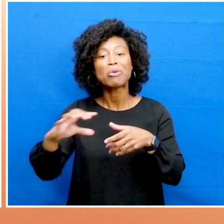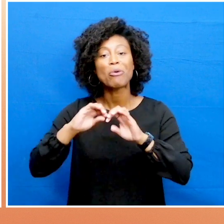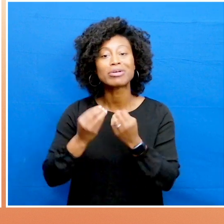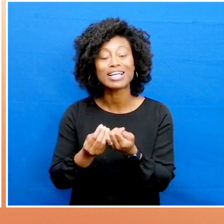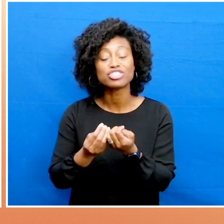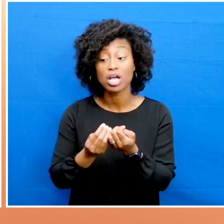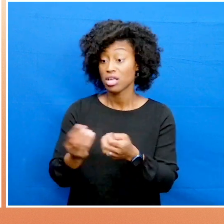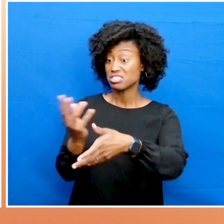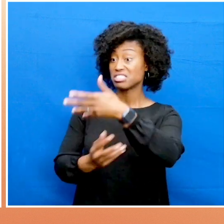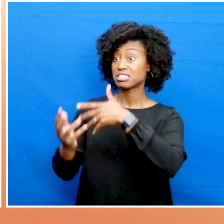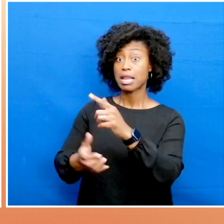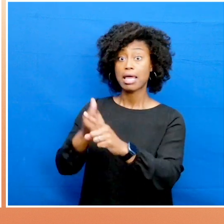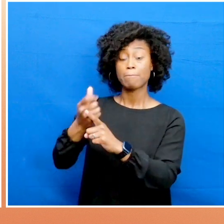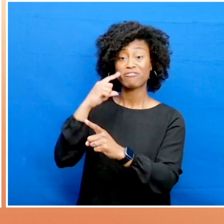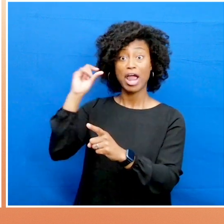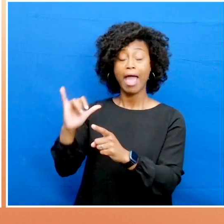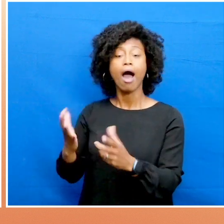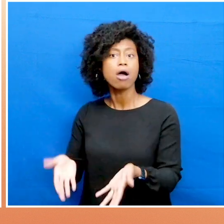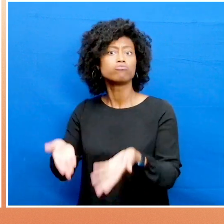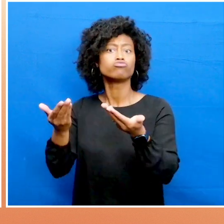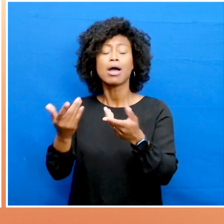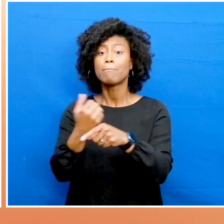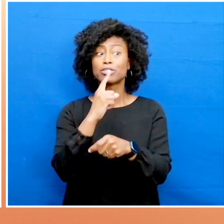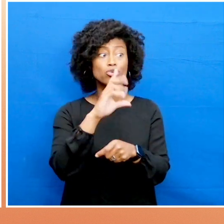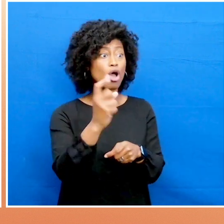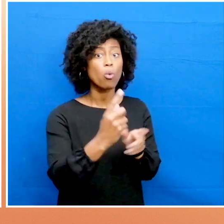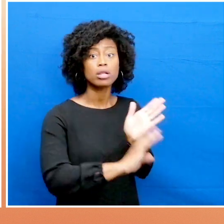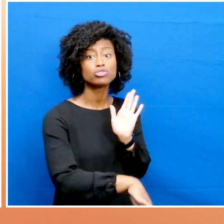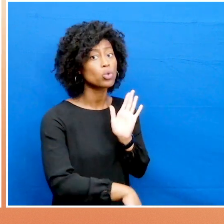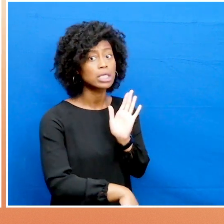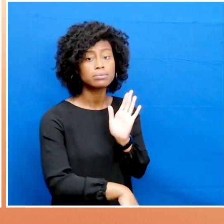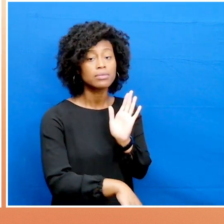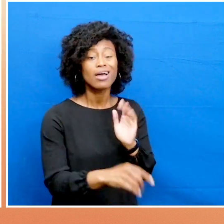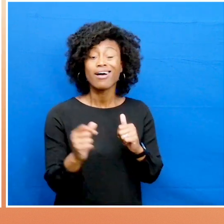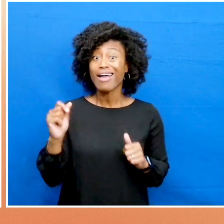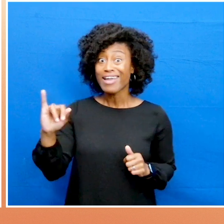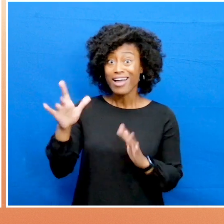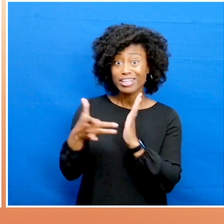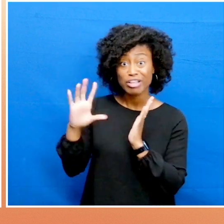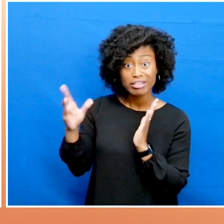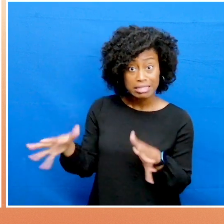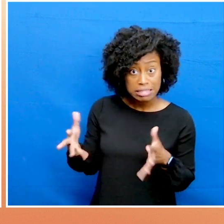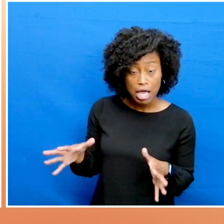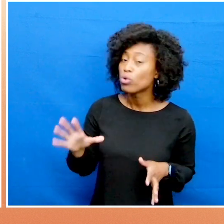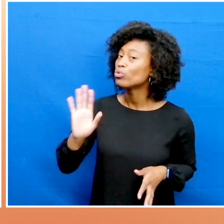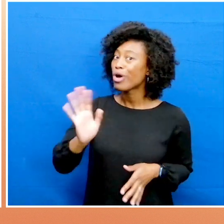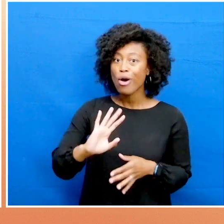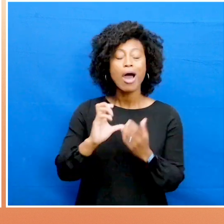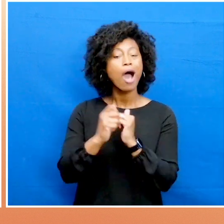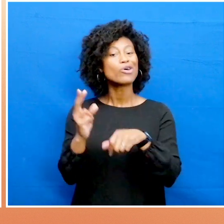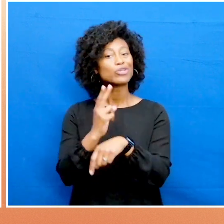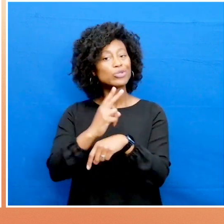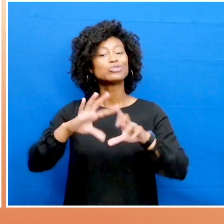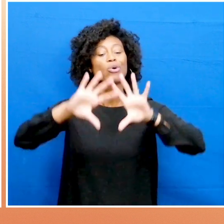address the societal impacts of AI, and ensure that no one is excluded. It's not just about AI technology, it's about how